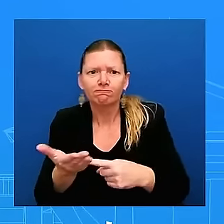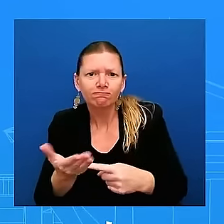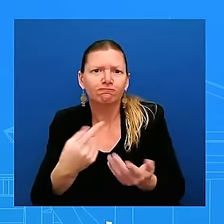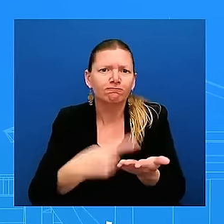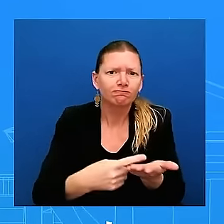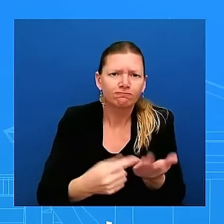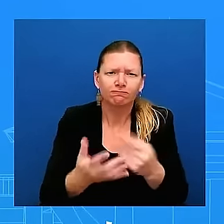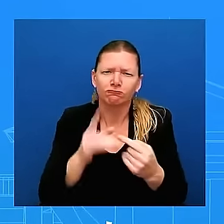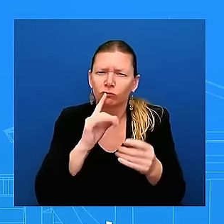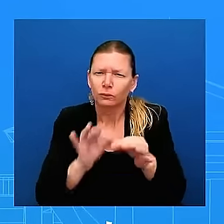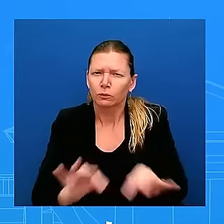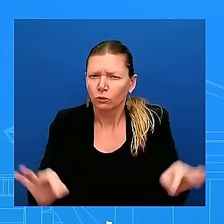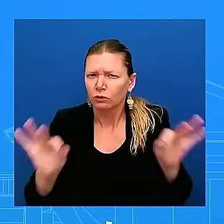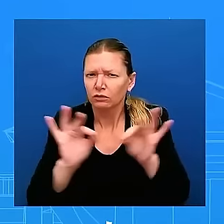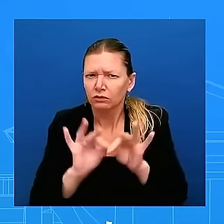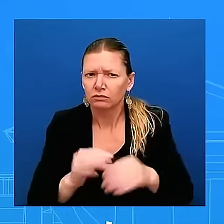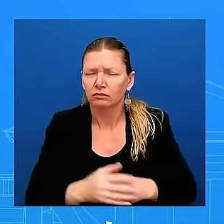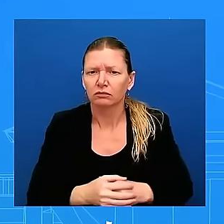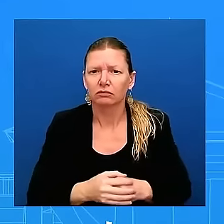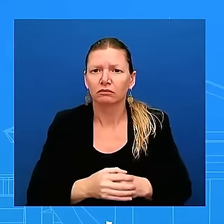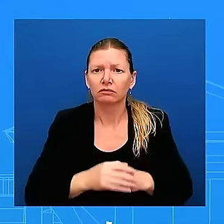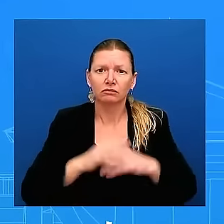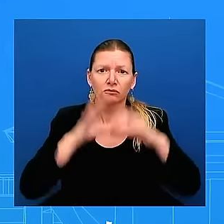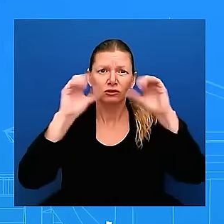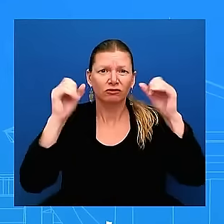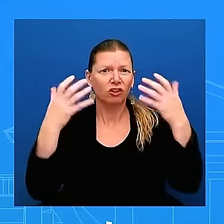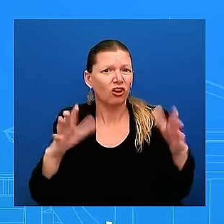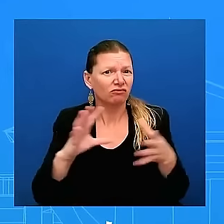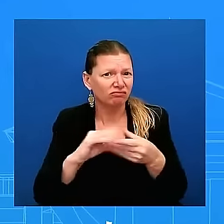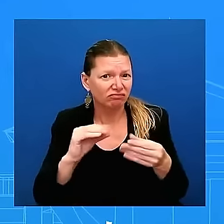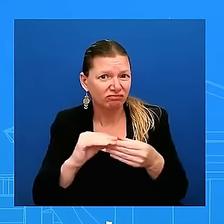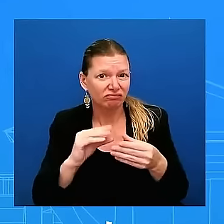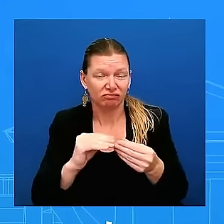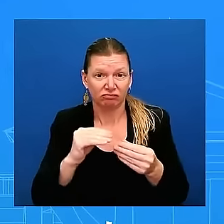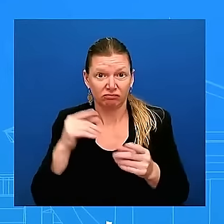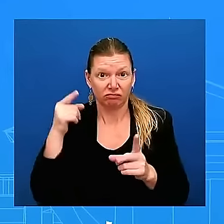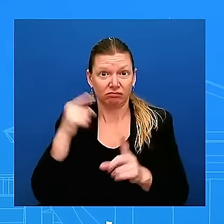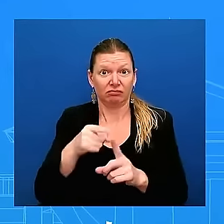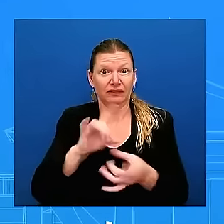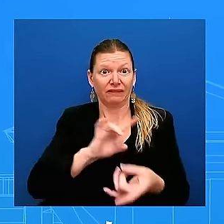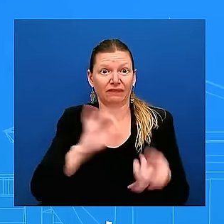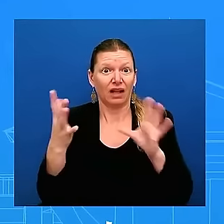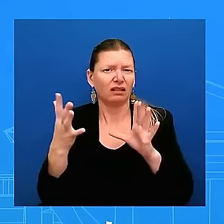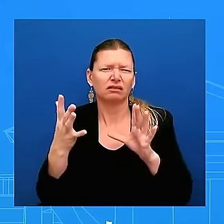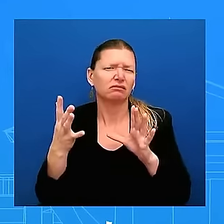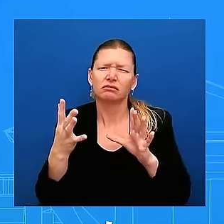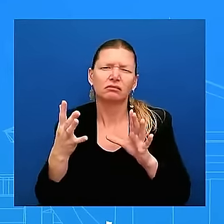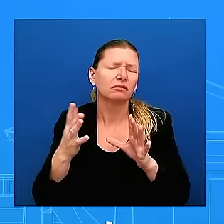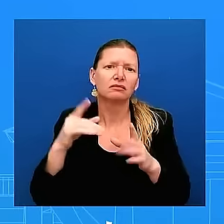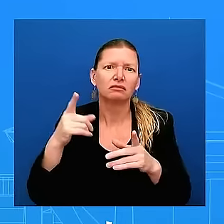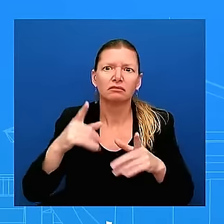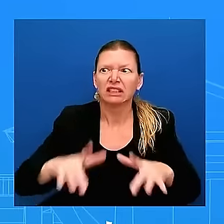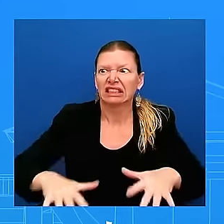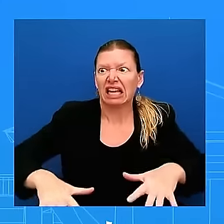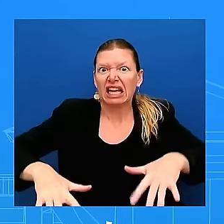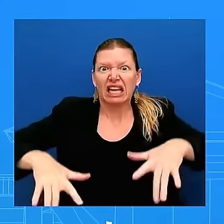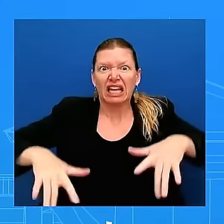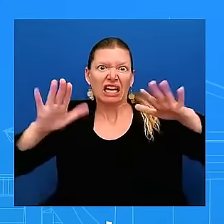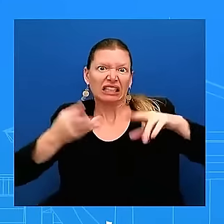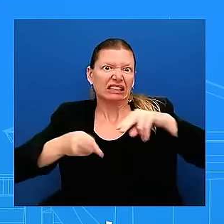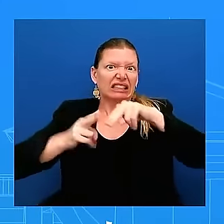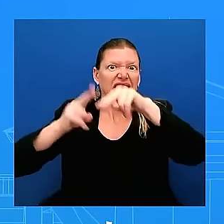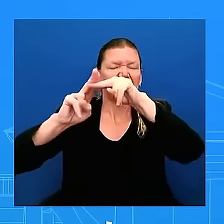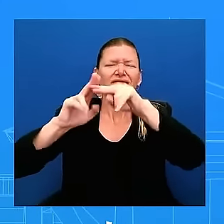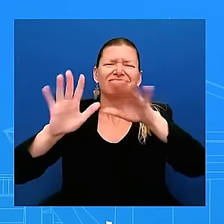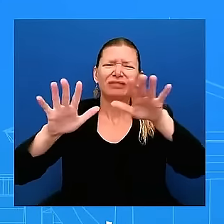you know violent rhetoric we got to bring the temperature down you heard that directly from this President and it is not the time to